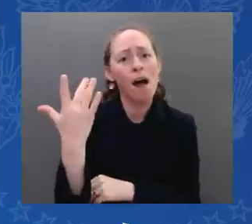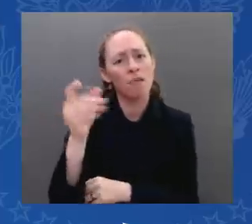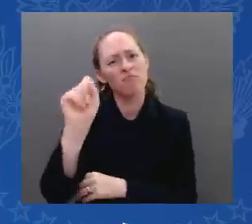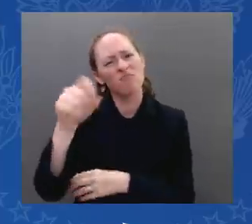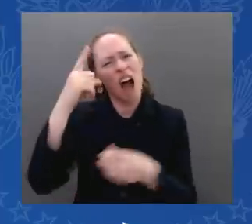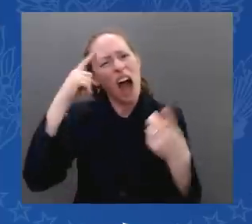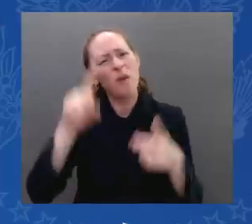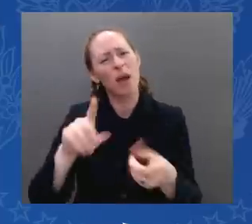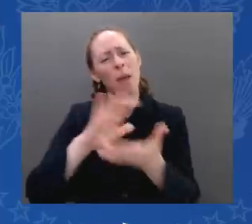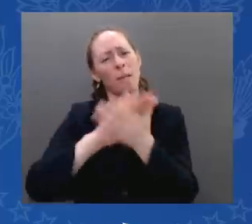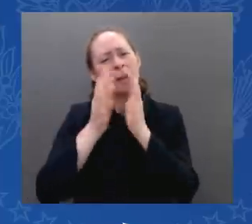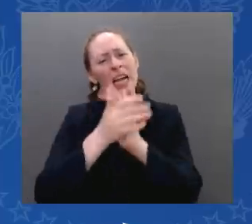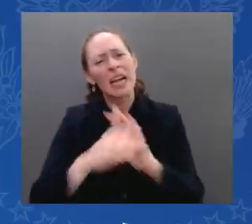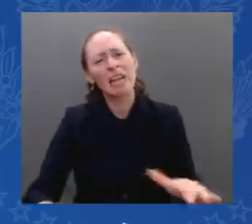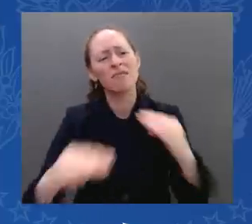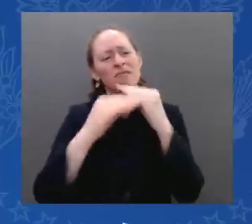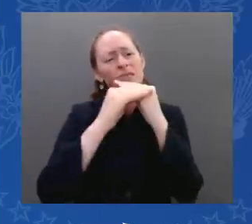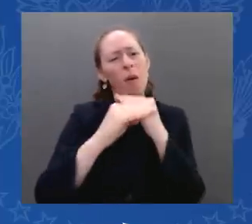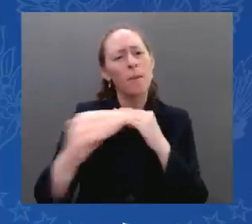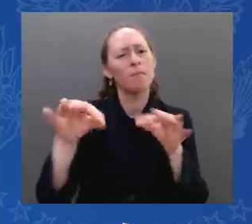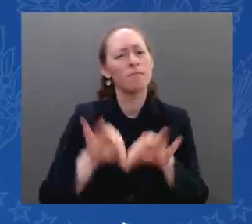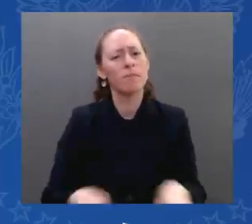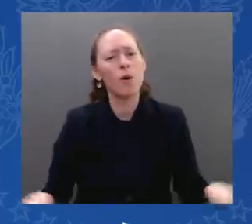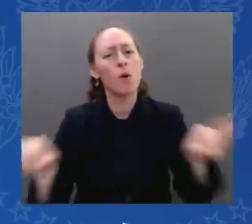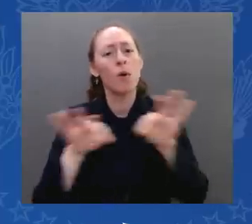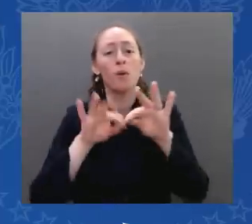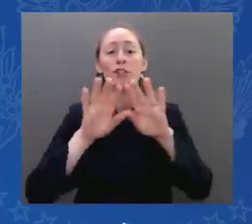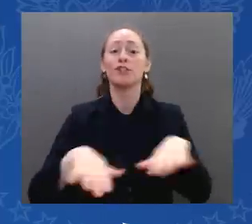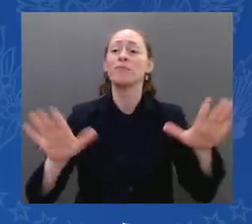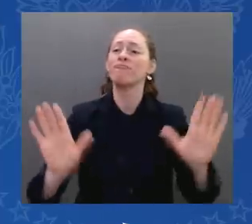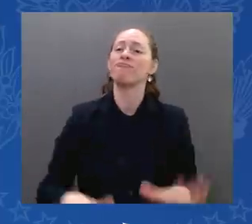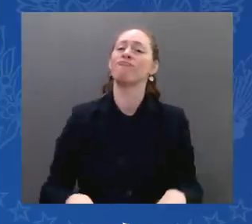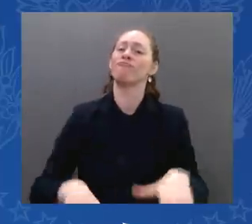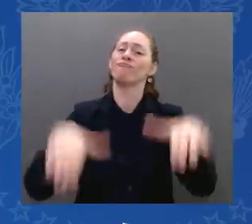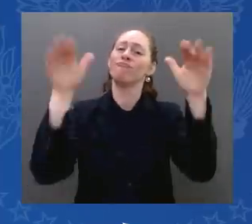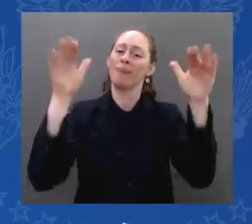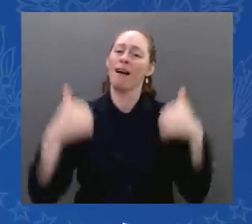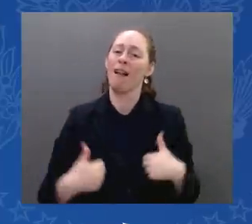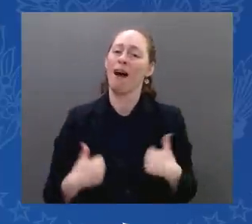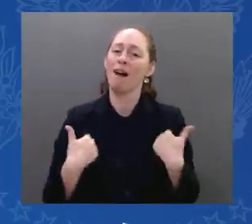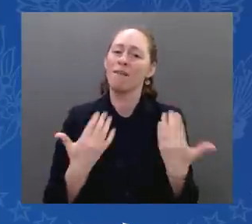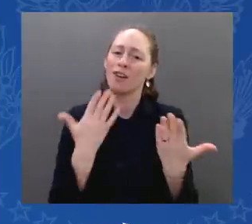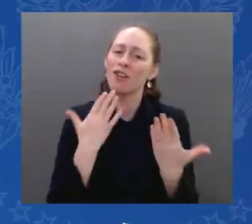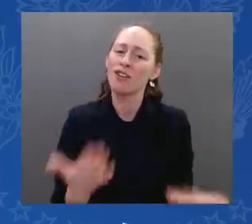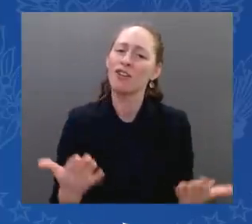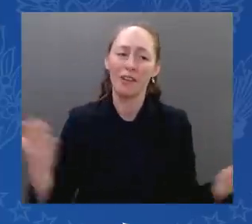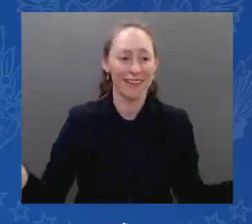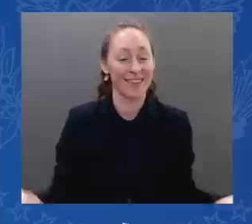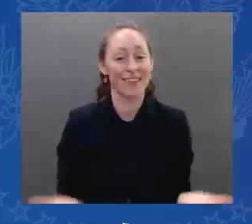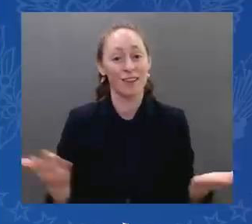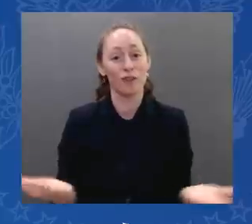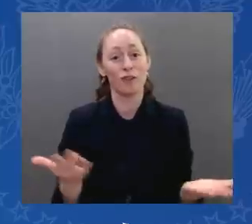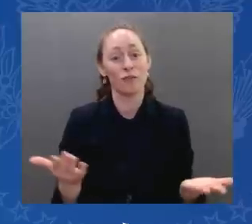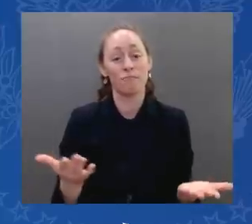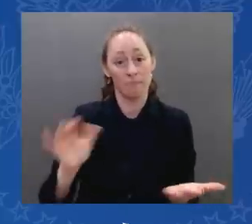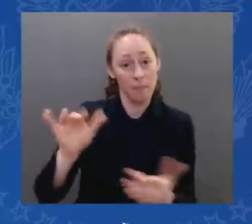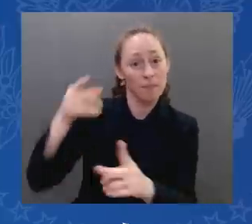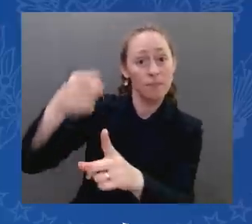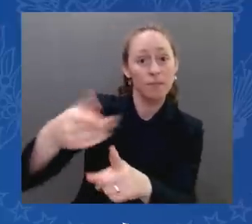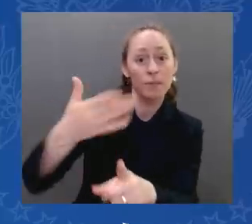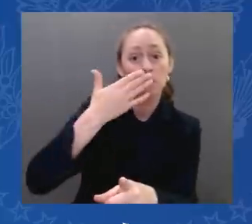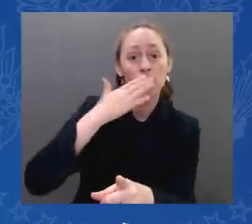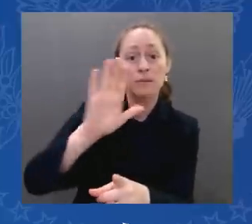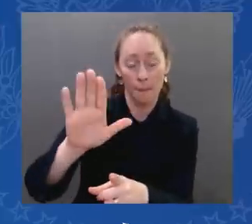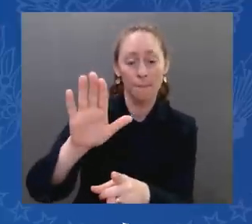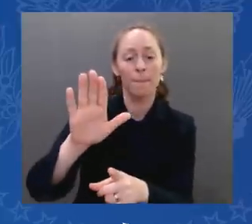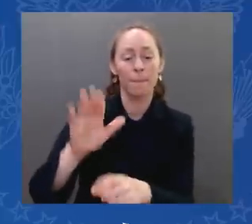of the state of Israel, you will travel to Saudi Arabia, your visit to Saudi Arabia is important